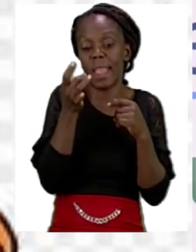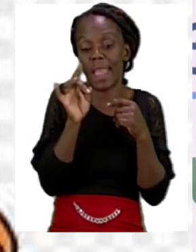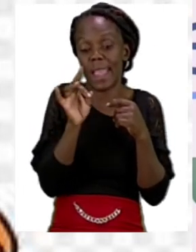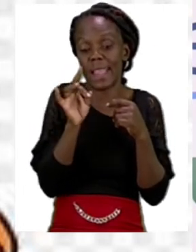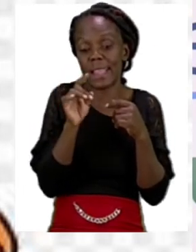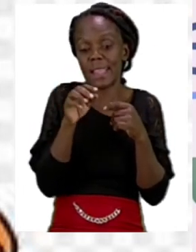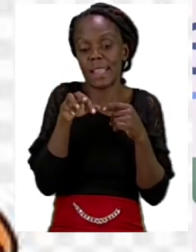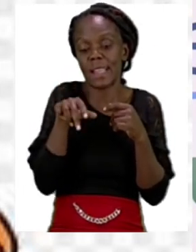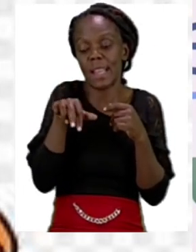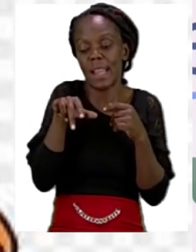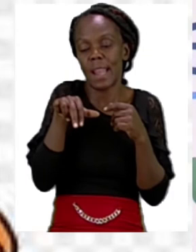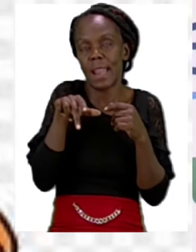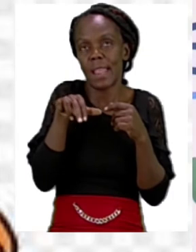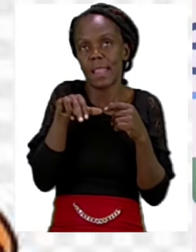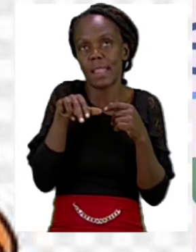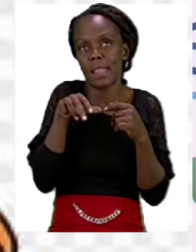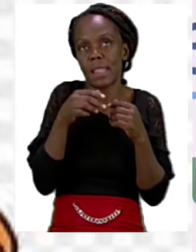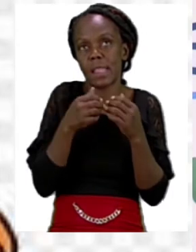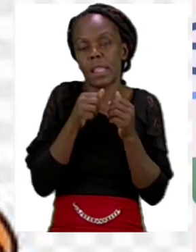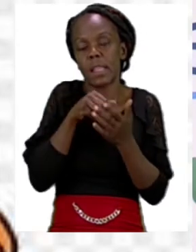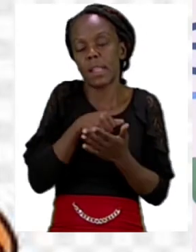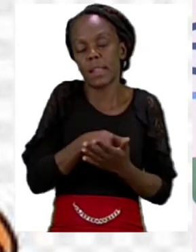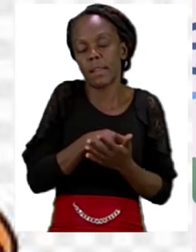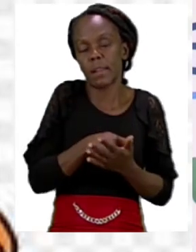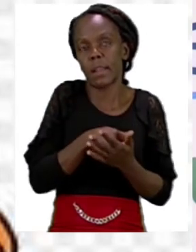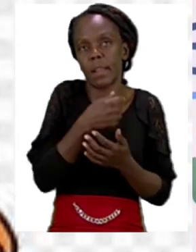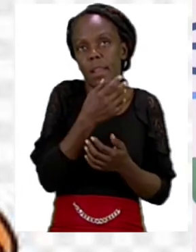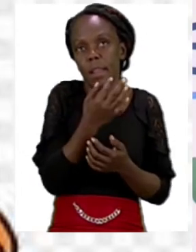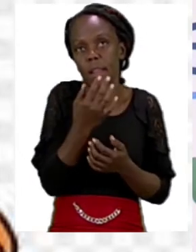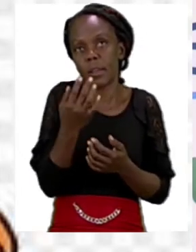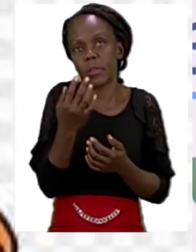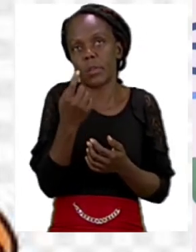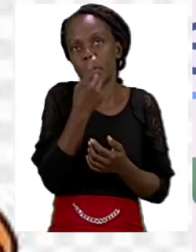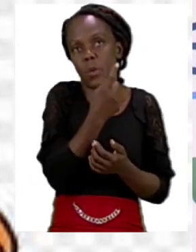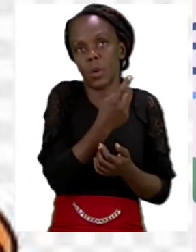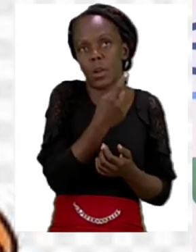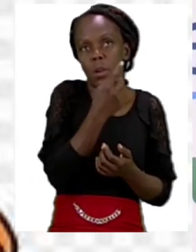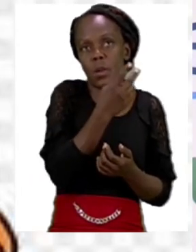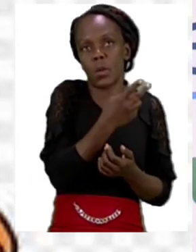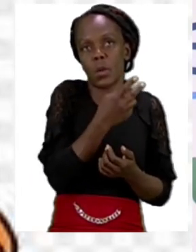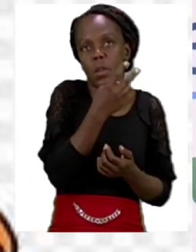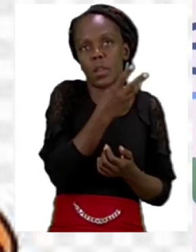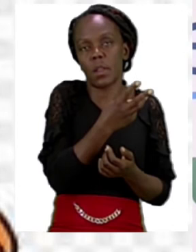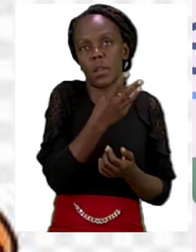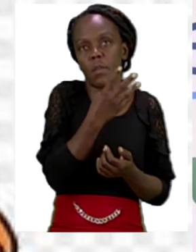one two three four